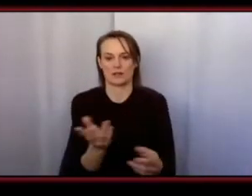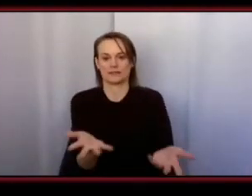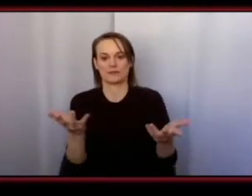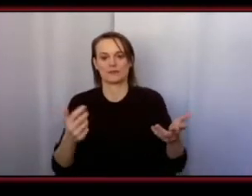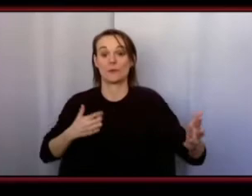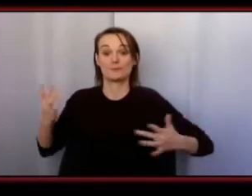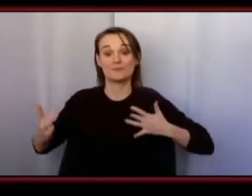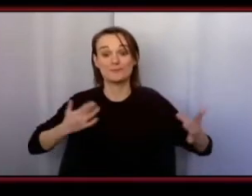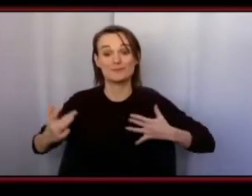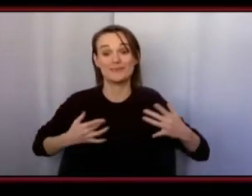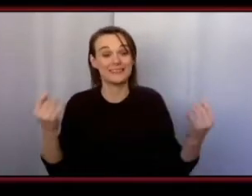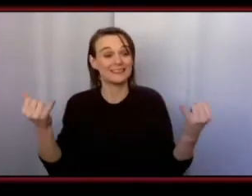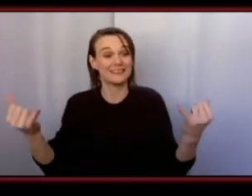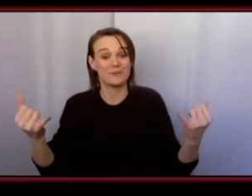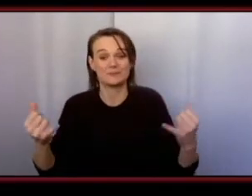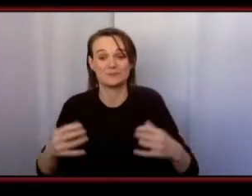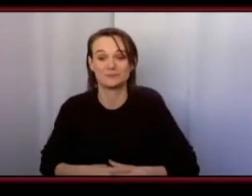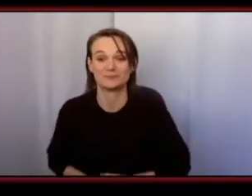here today